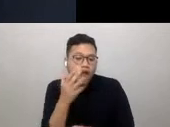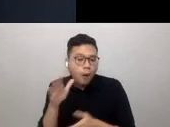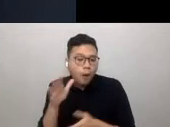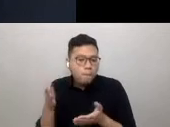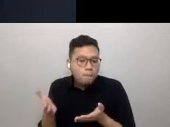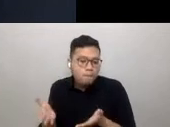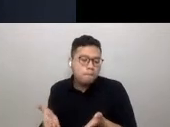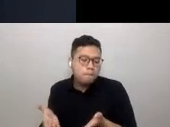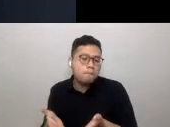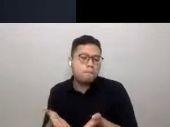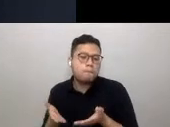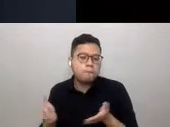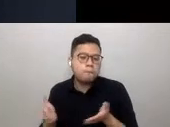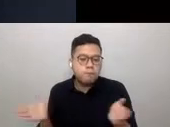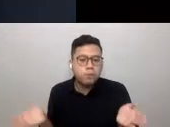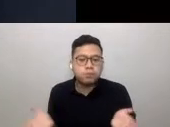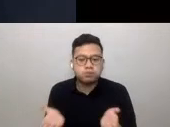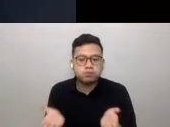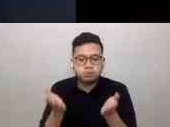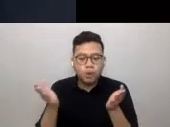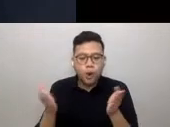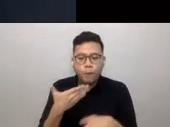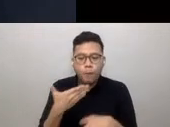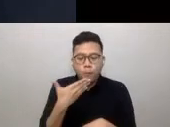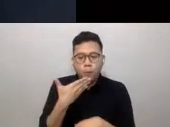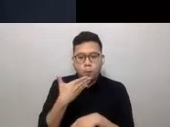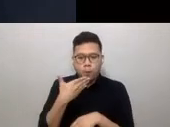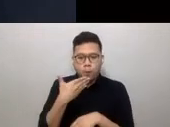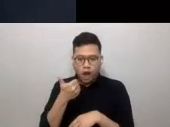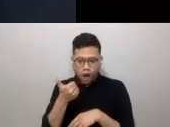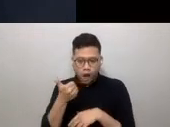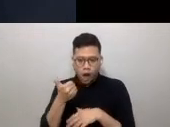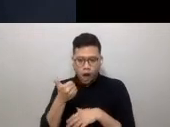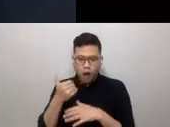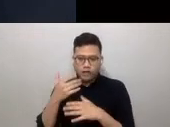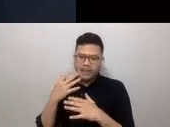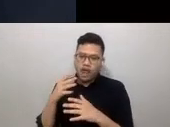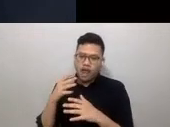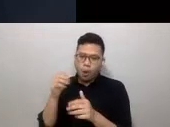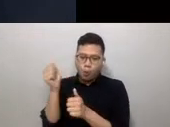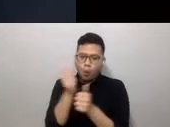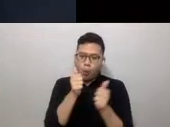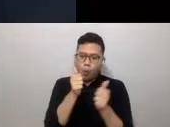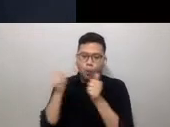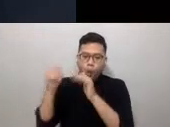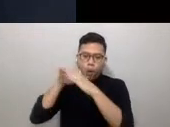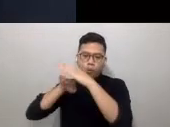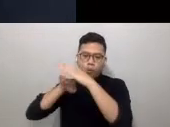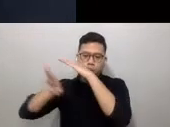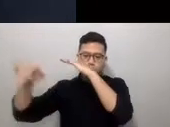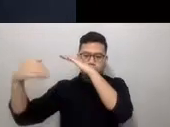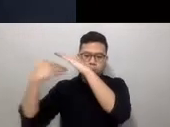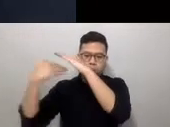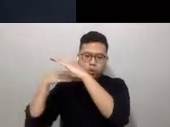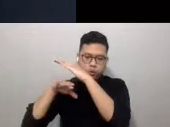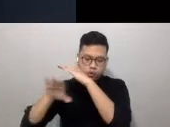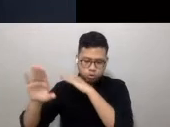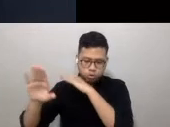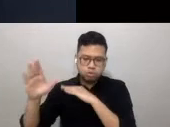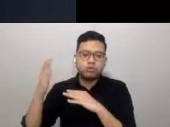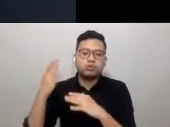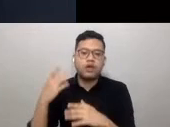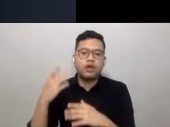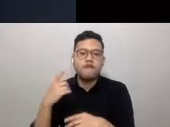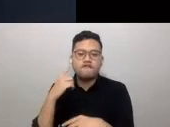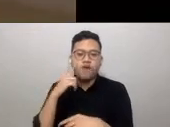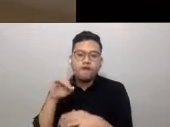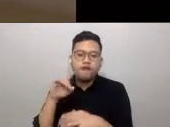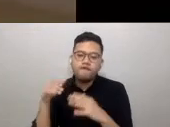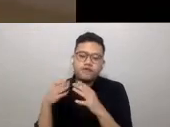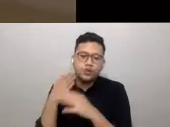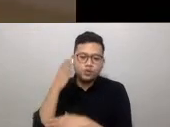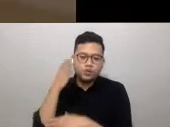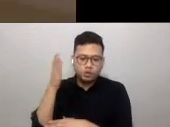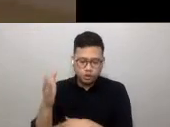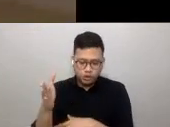ventilation of ventilation of in communities as a guiding factor of future public housing policies.